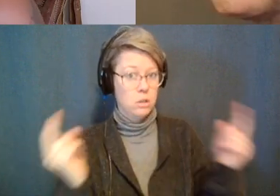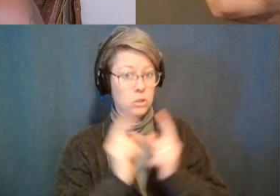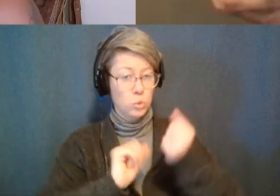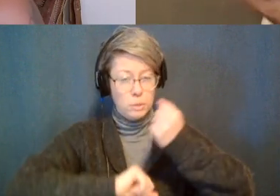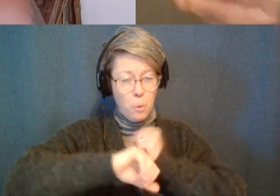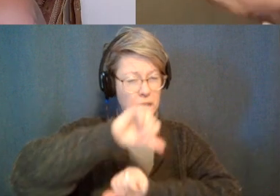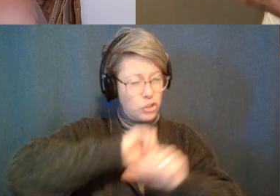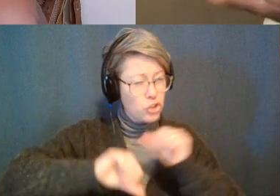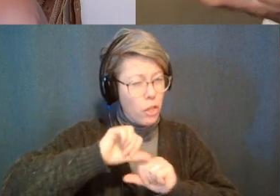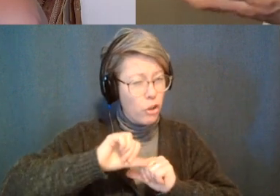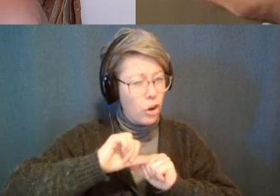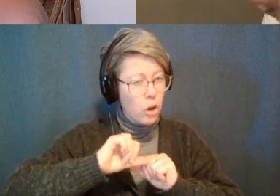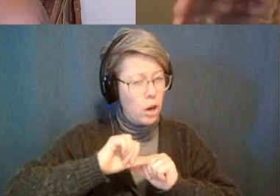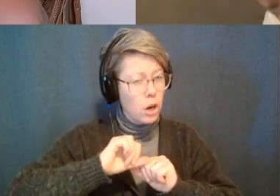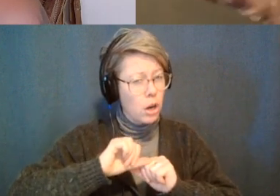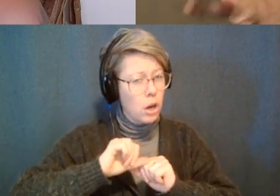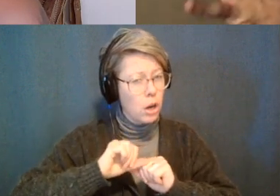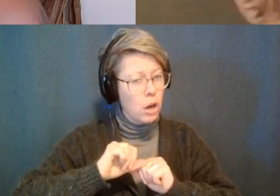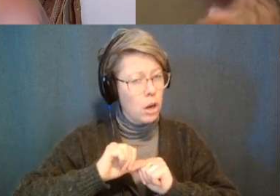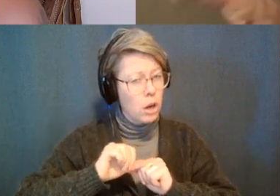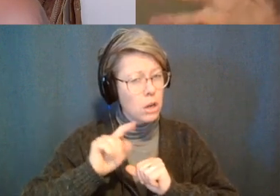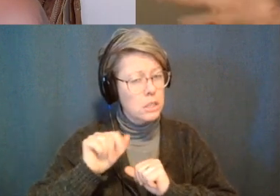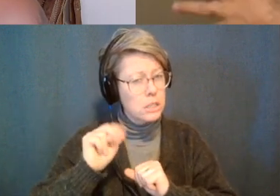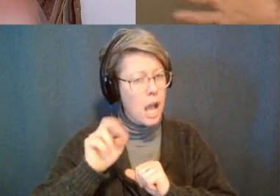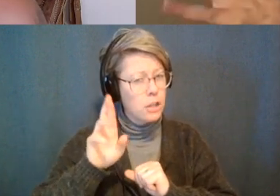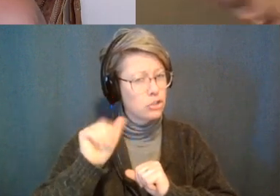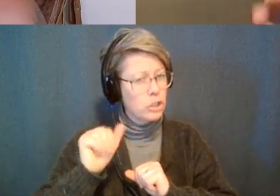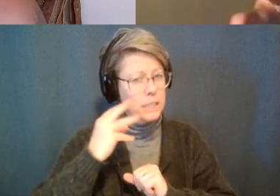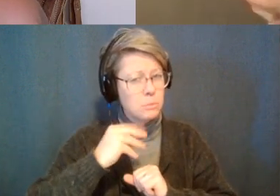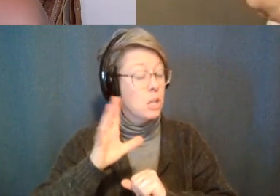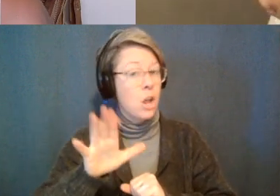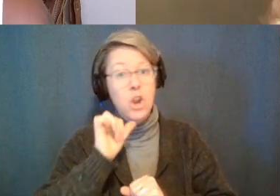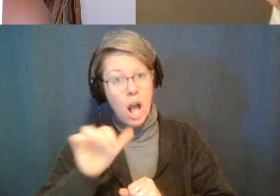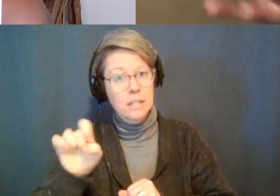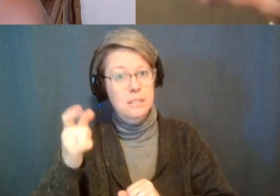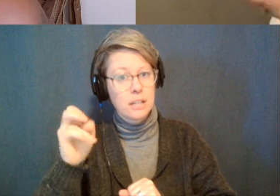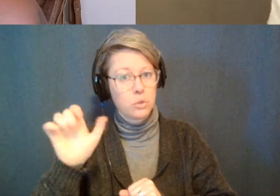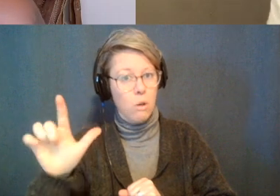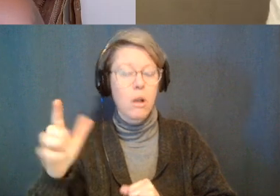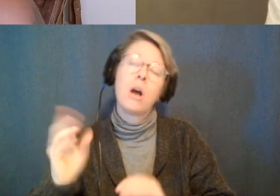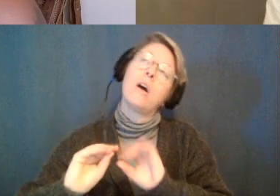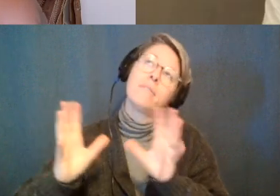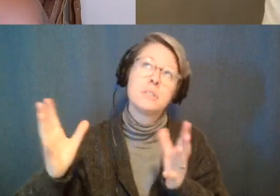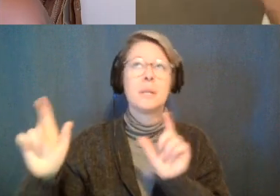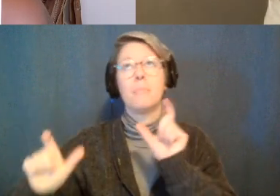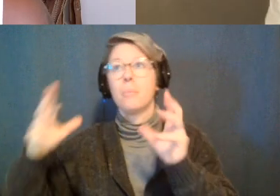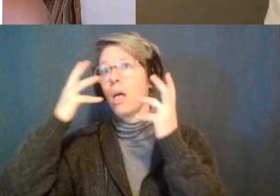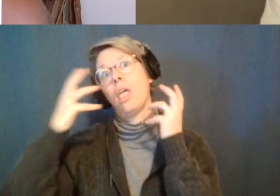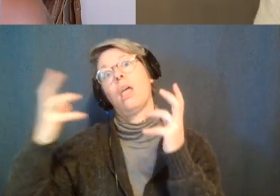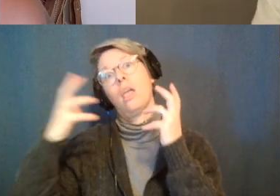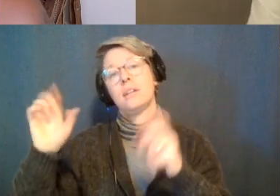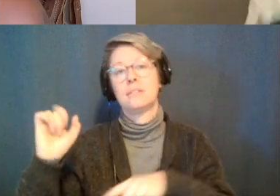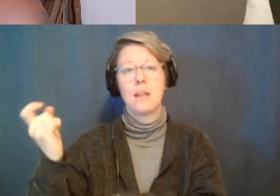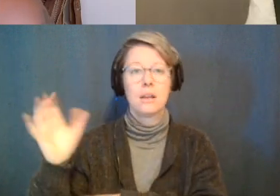in a tantric experience it does not it doesn't need to be sexual obviously sex sells so like yeah